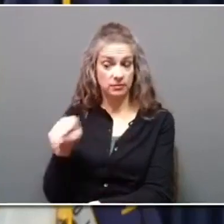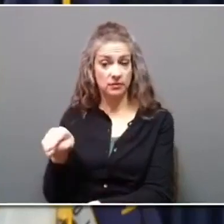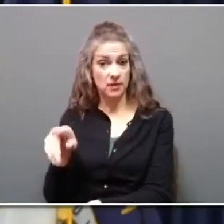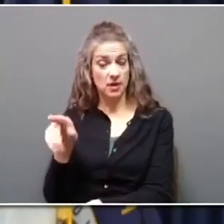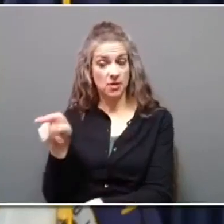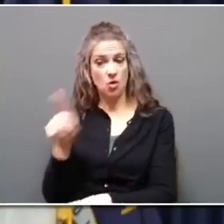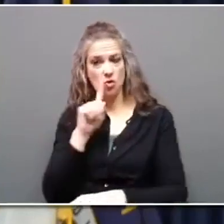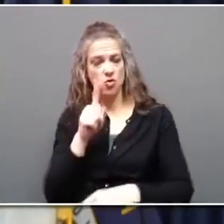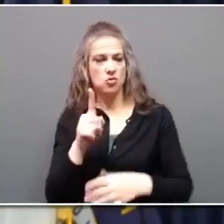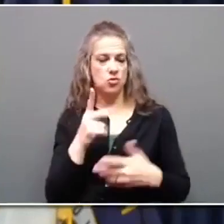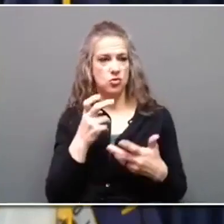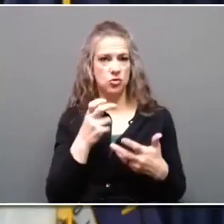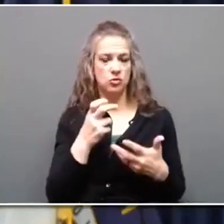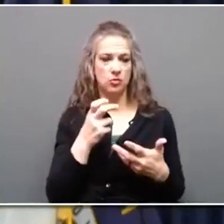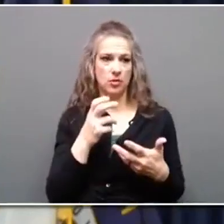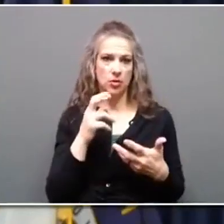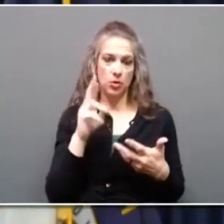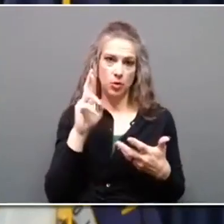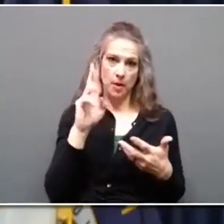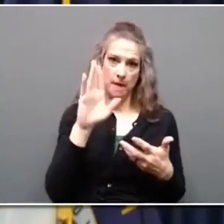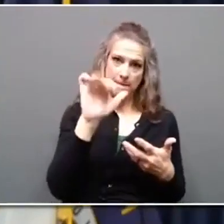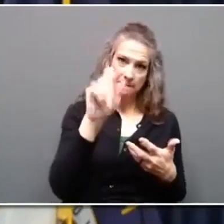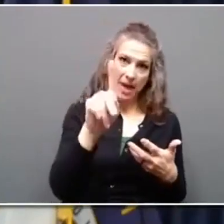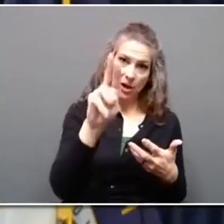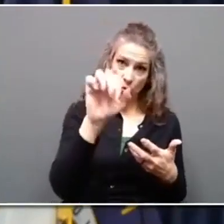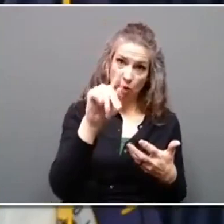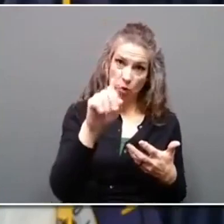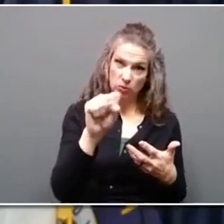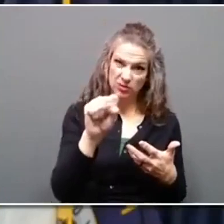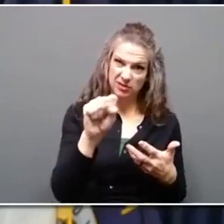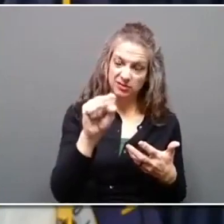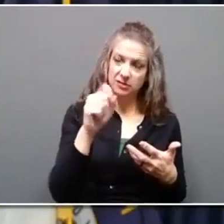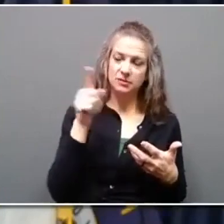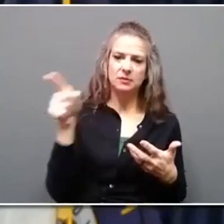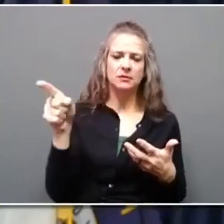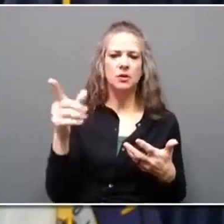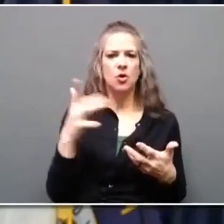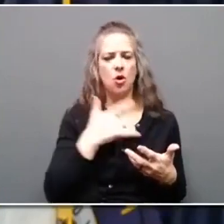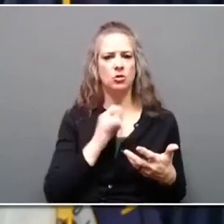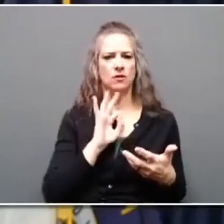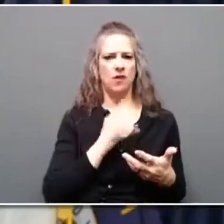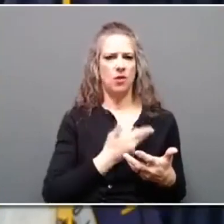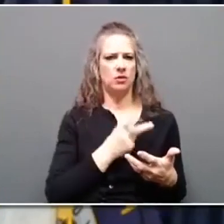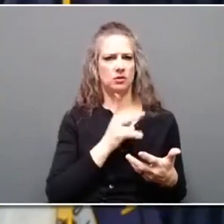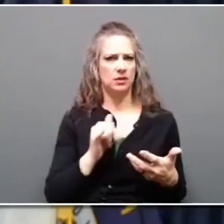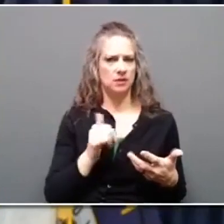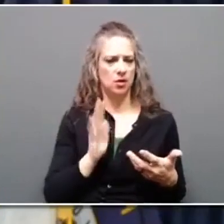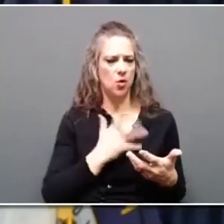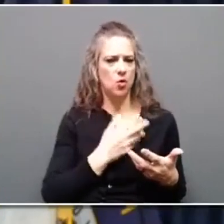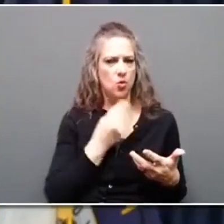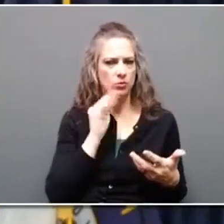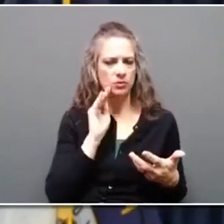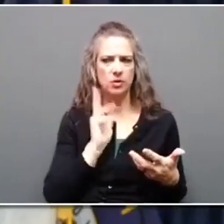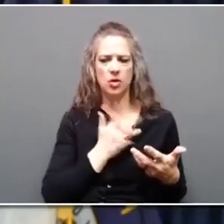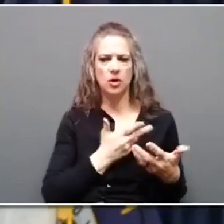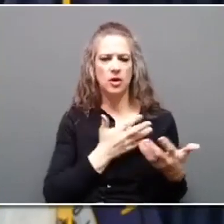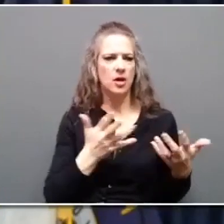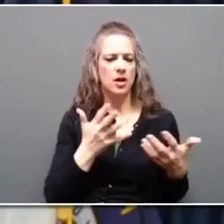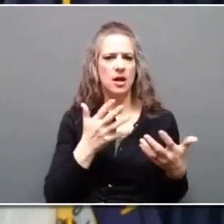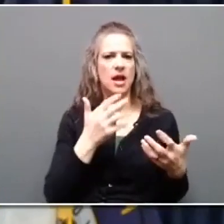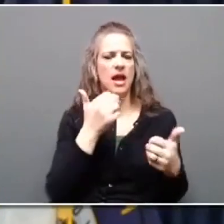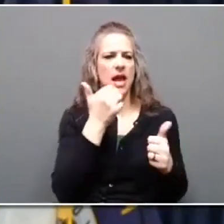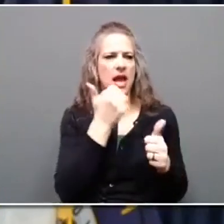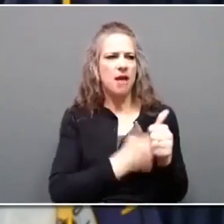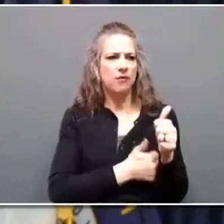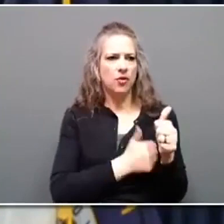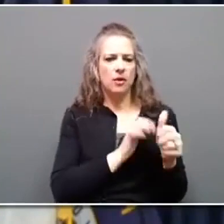Attracting people, businesses, and opportunities, our downtowns help provide prosperity for Kentuckians in every corner of